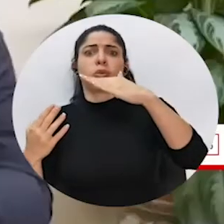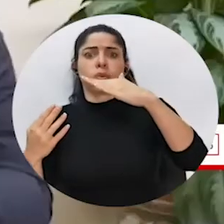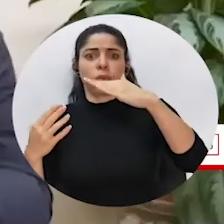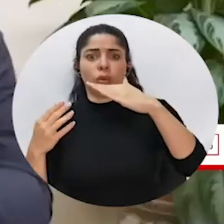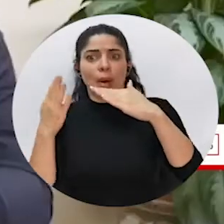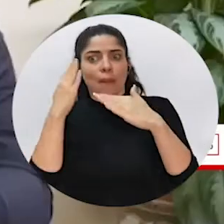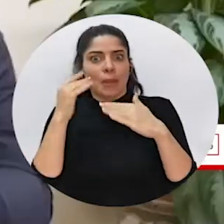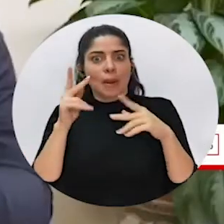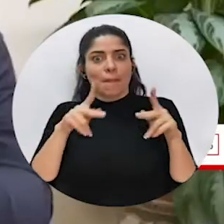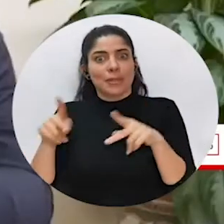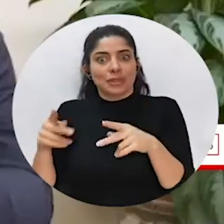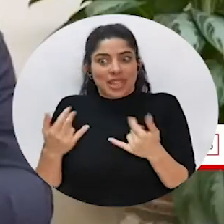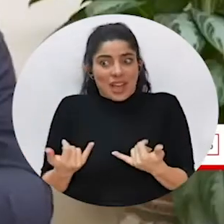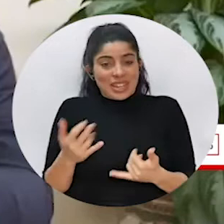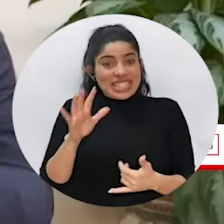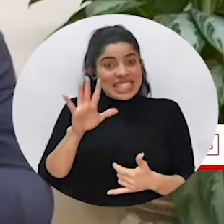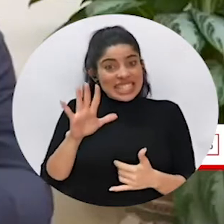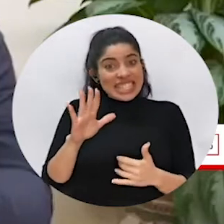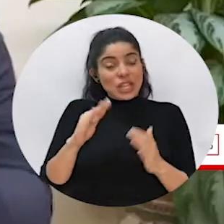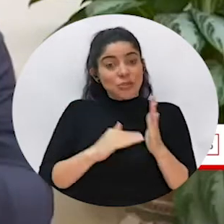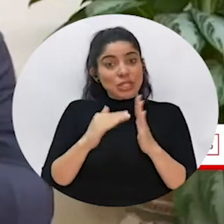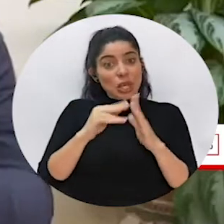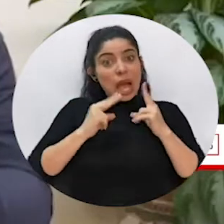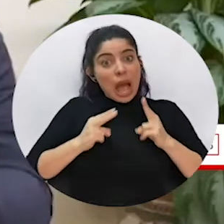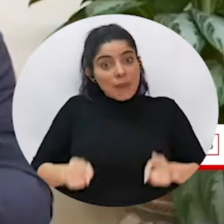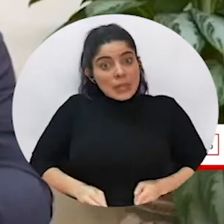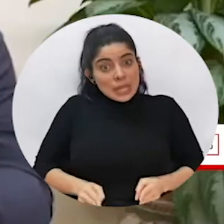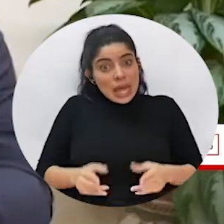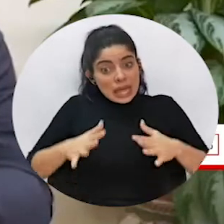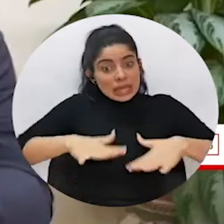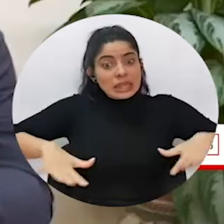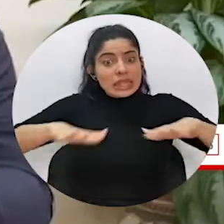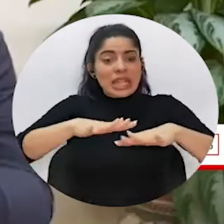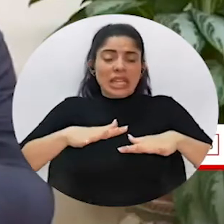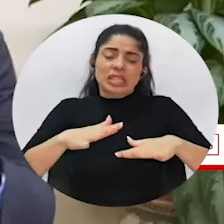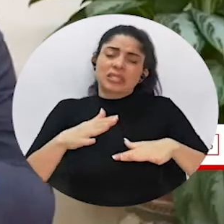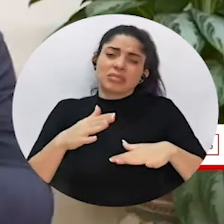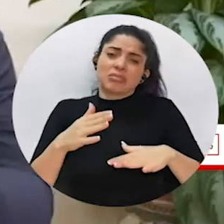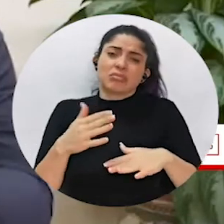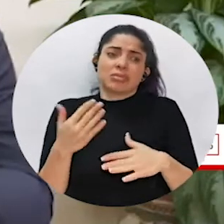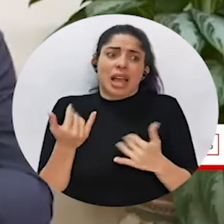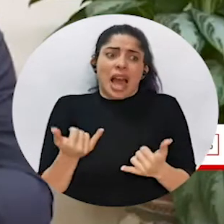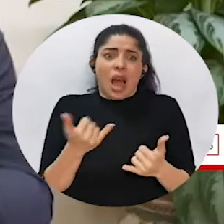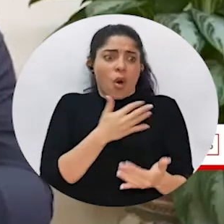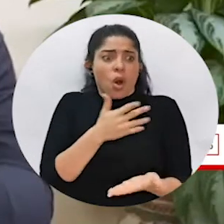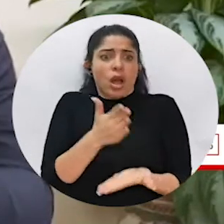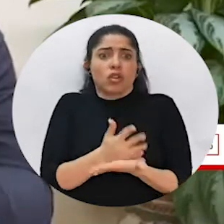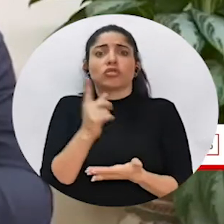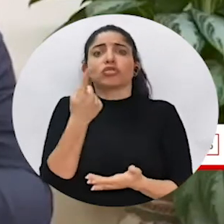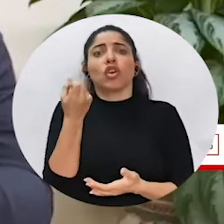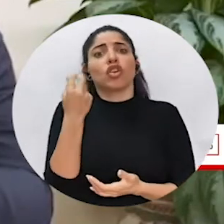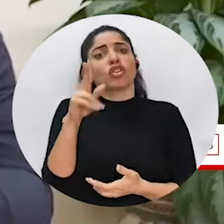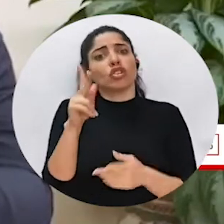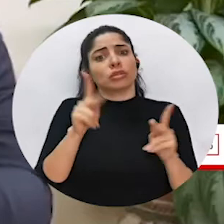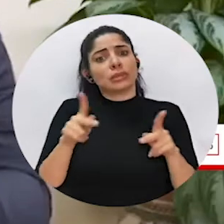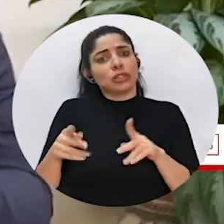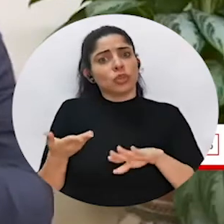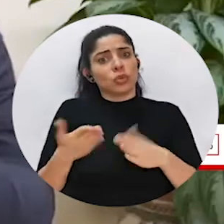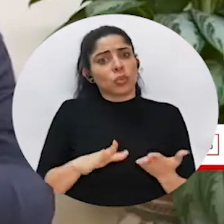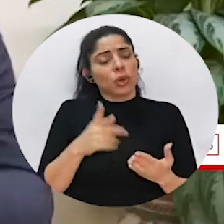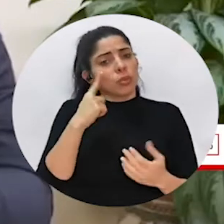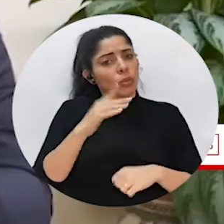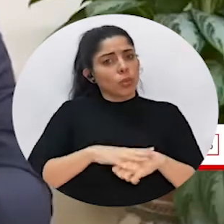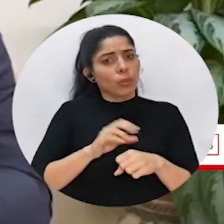having a population of 5 million inhabitants, we have regretfully 12 people that had